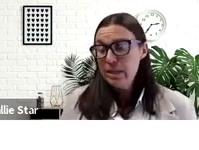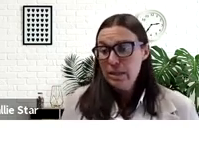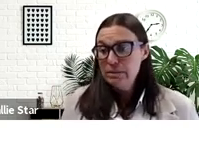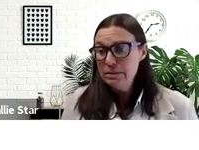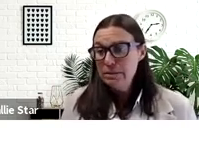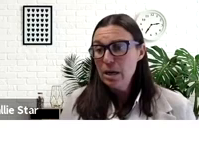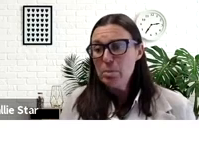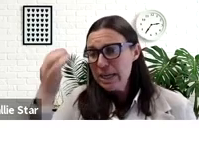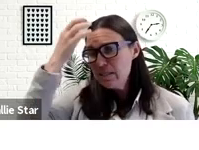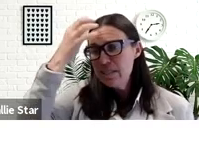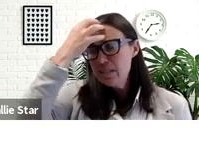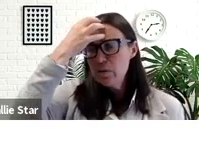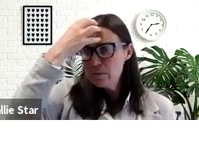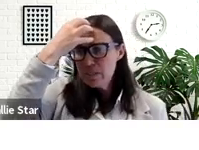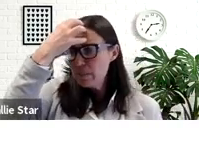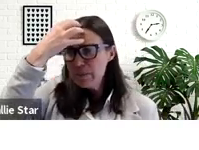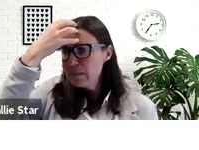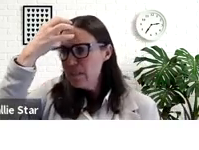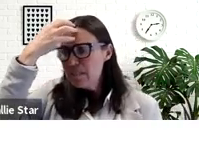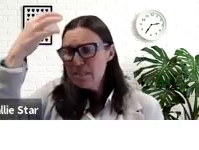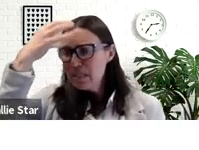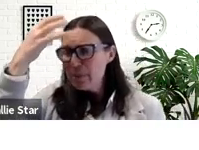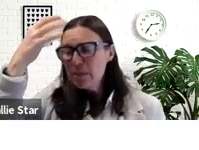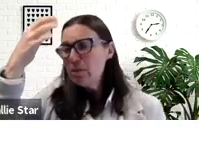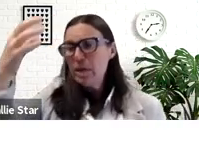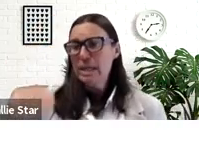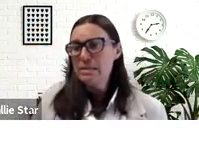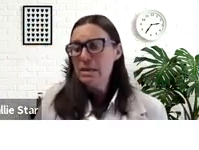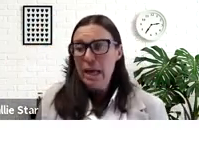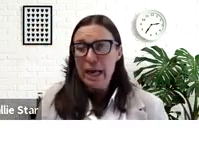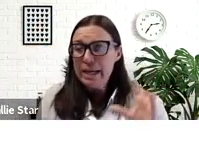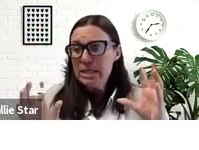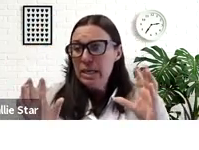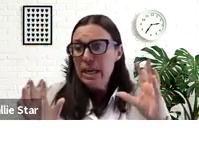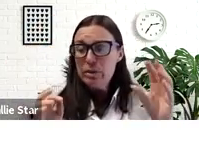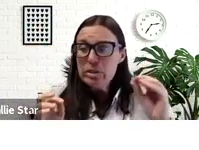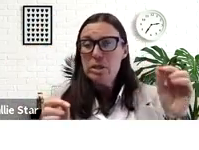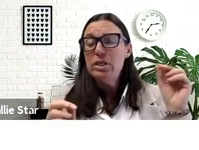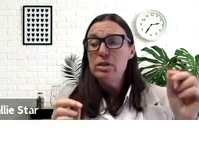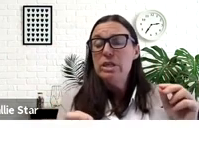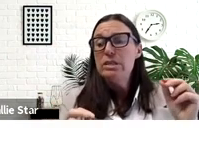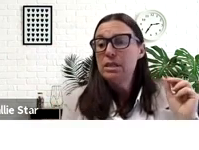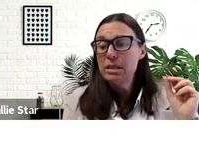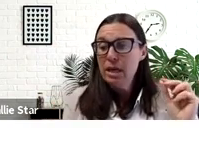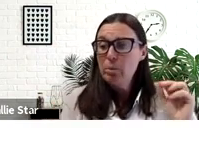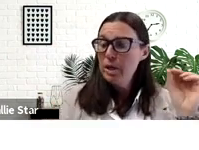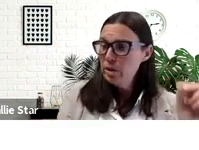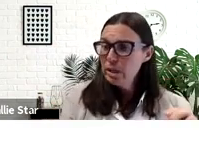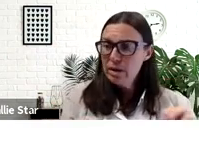everything. Our brains are these incredible, supple, supple organs. And if you start to notice